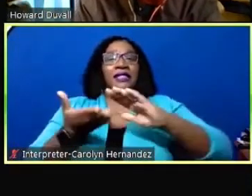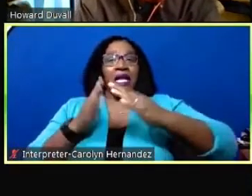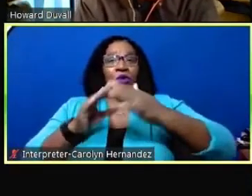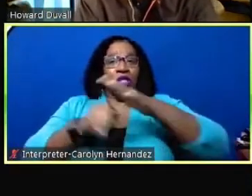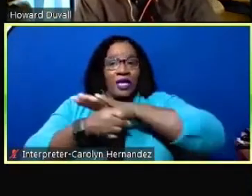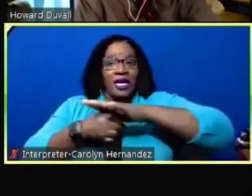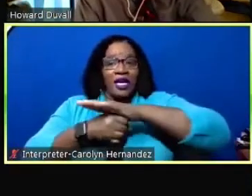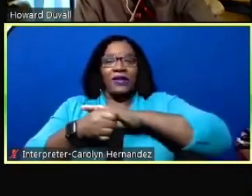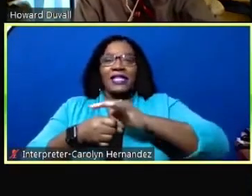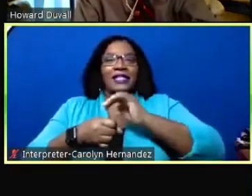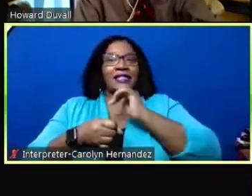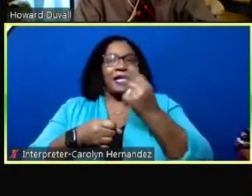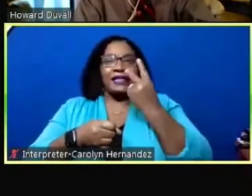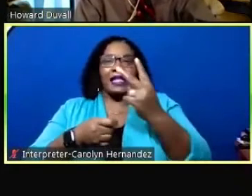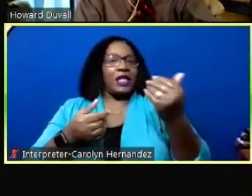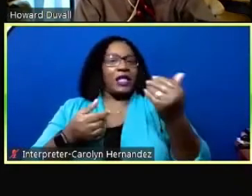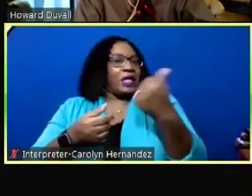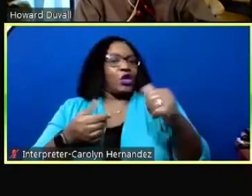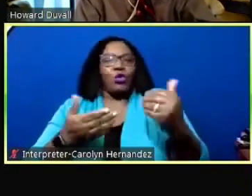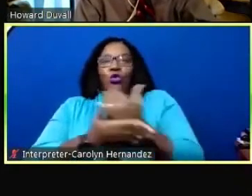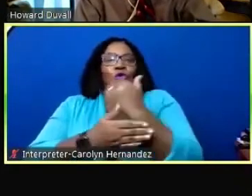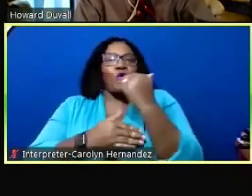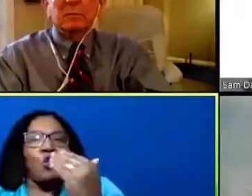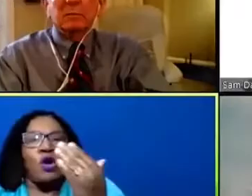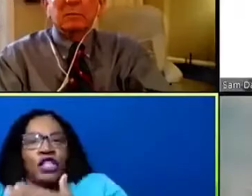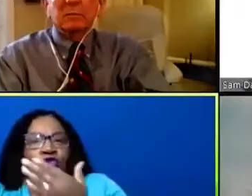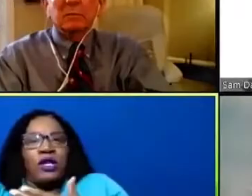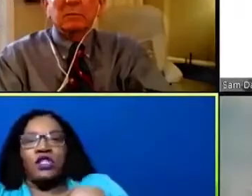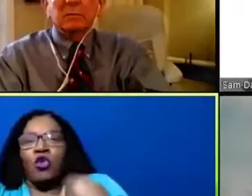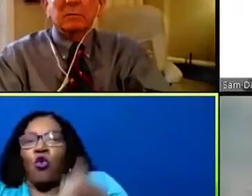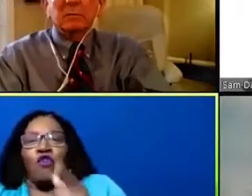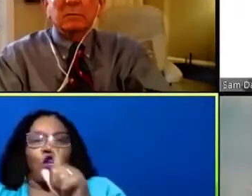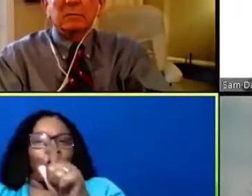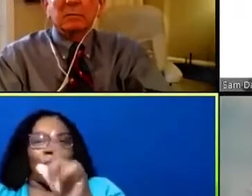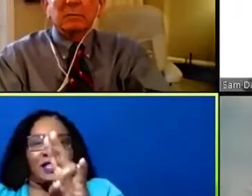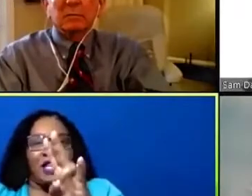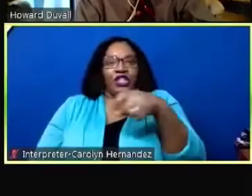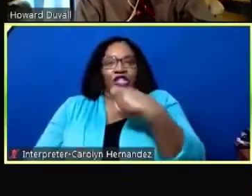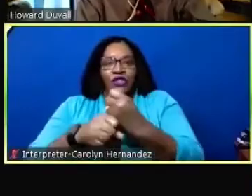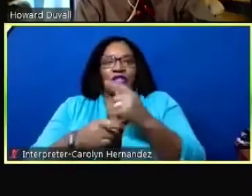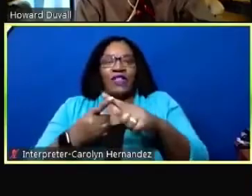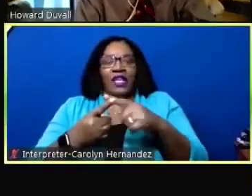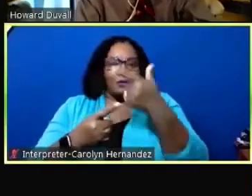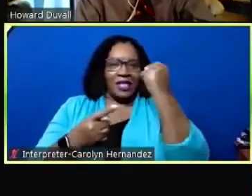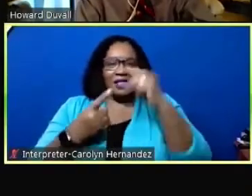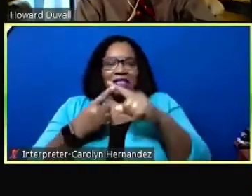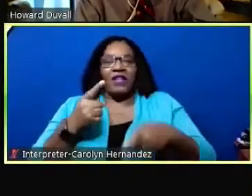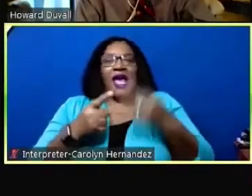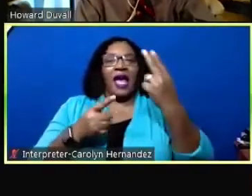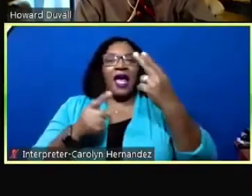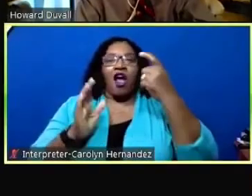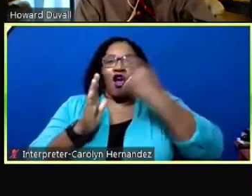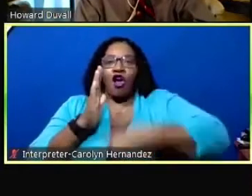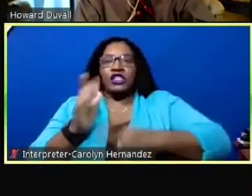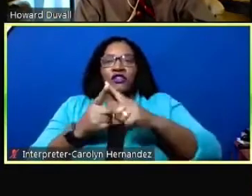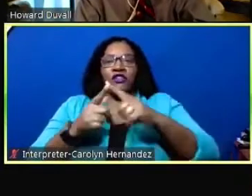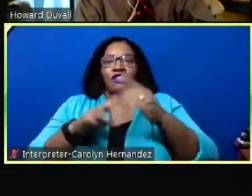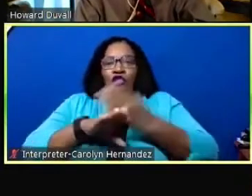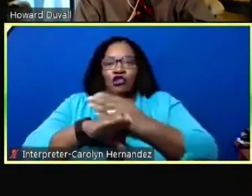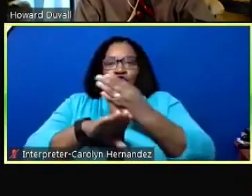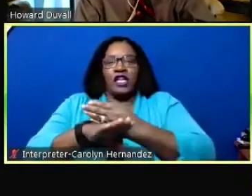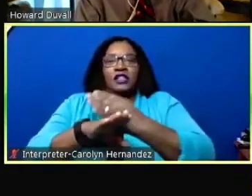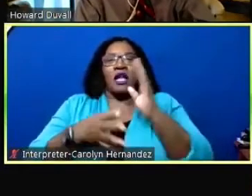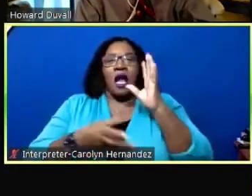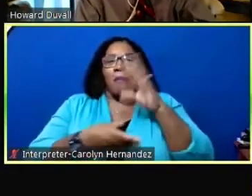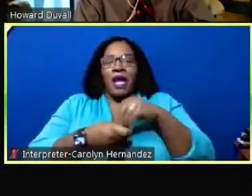has not seen any new construction in over 27 years and that's due to the high cost of construction combined with